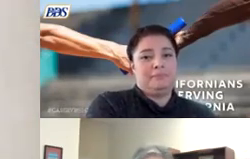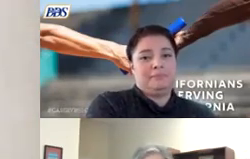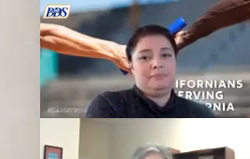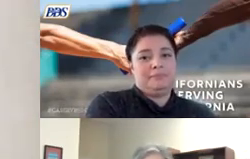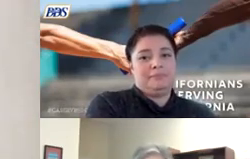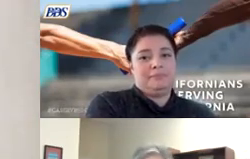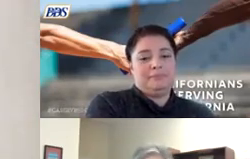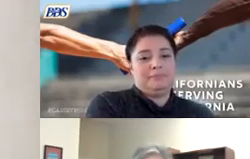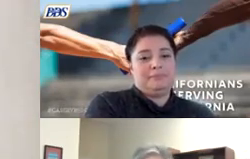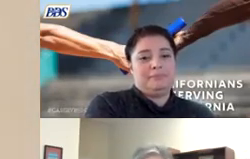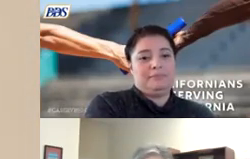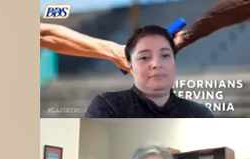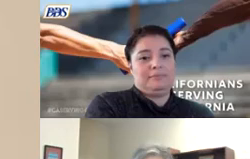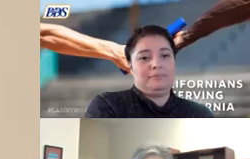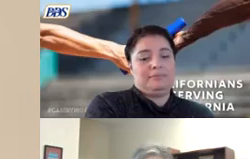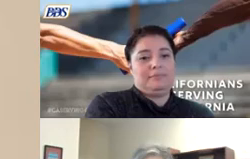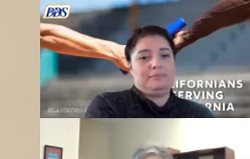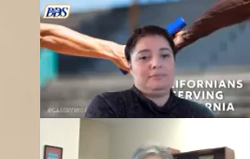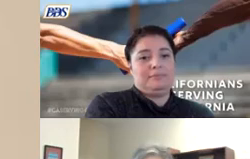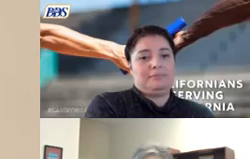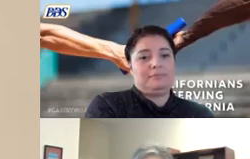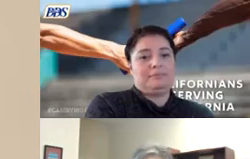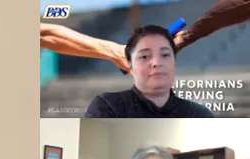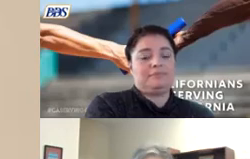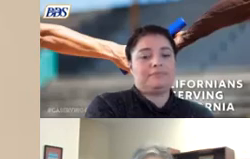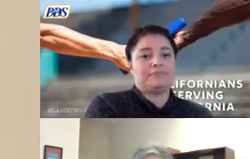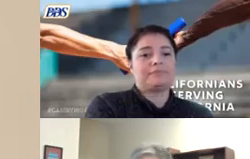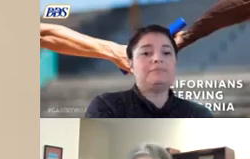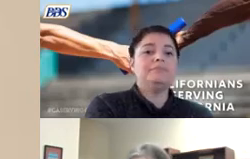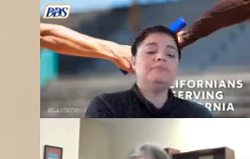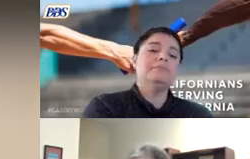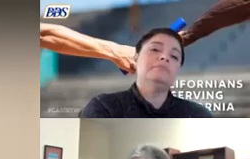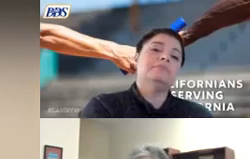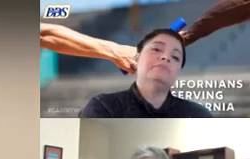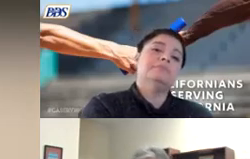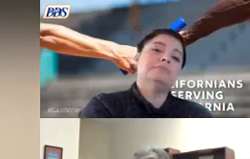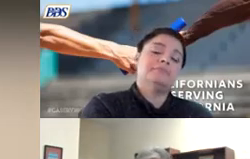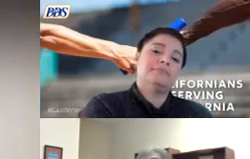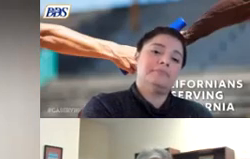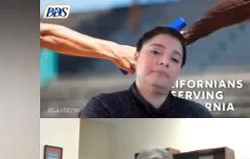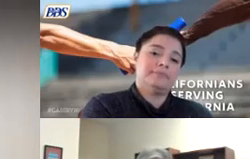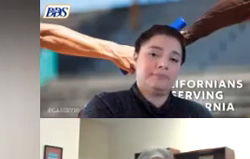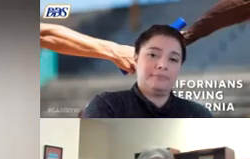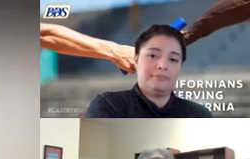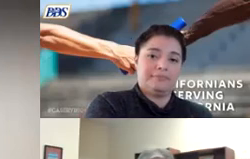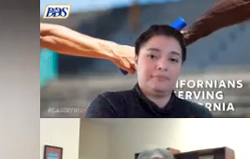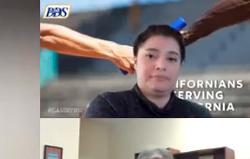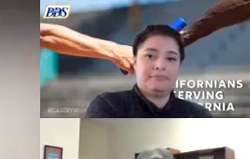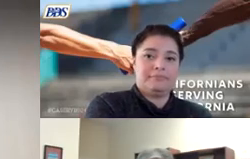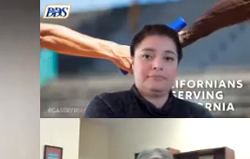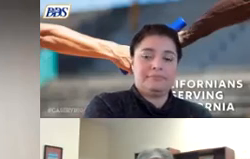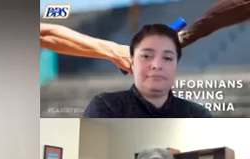um i can't remember how i got connected with alta but i i was so grateful because i'm a single mom